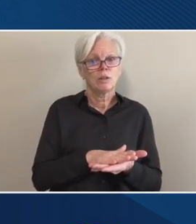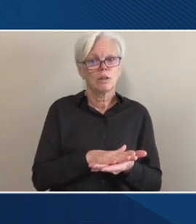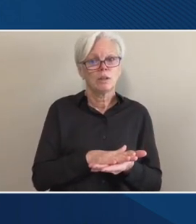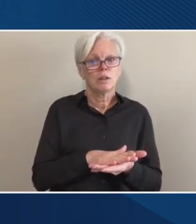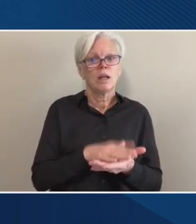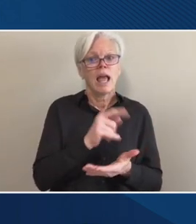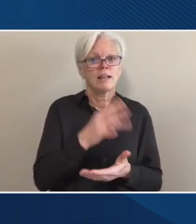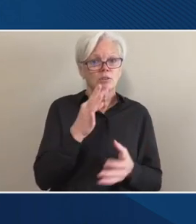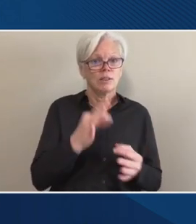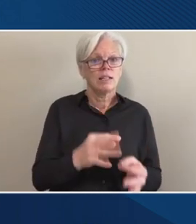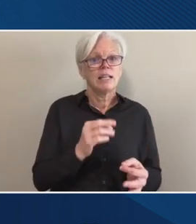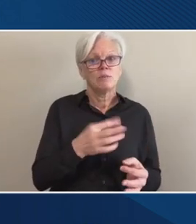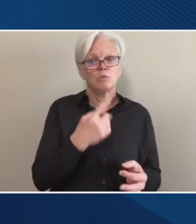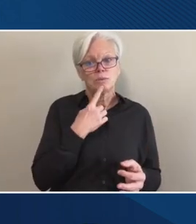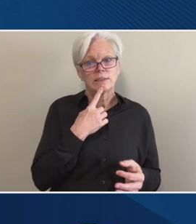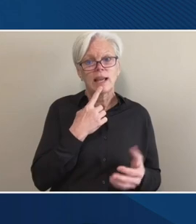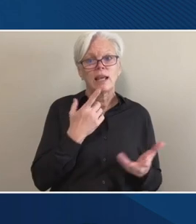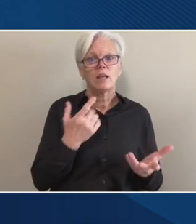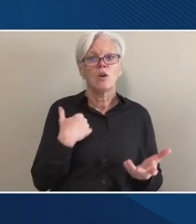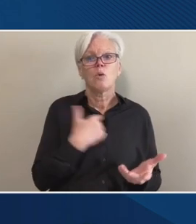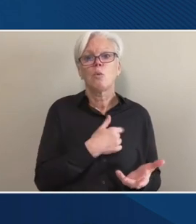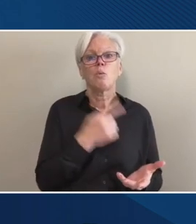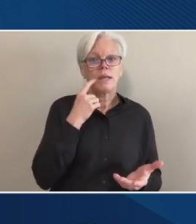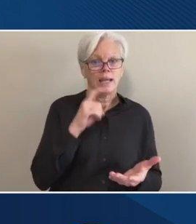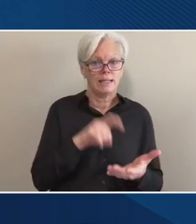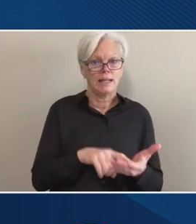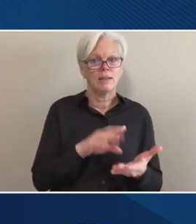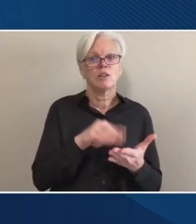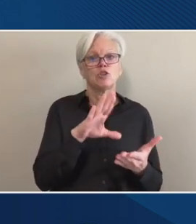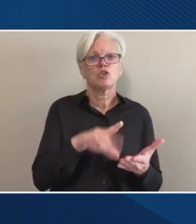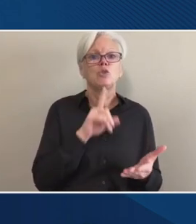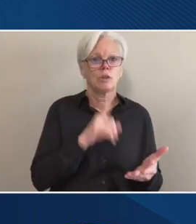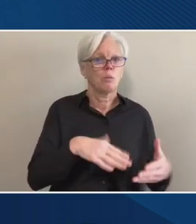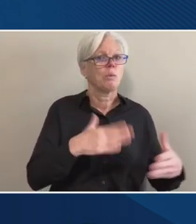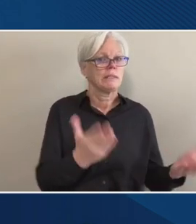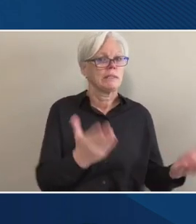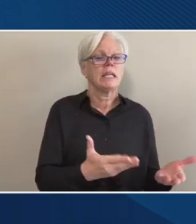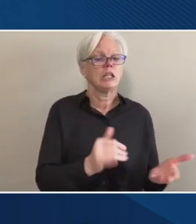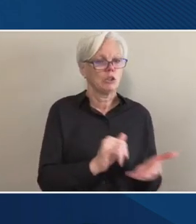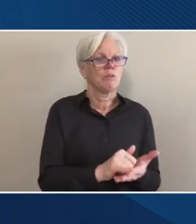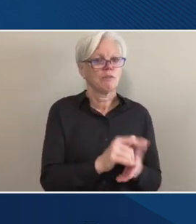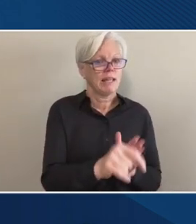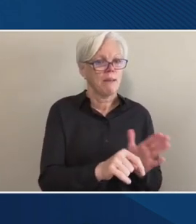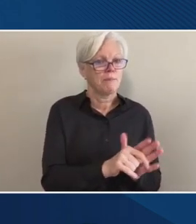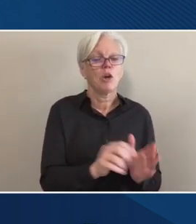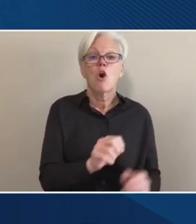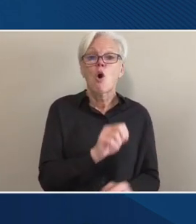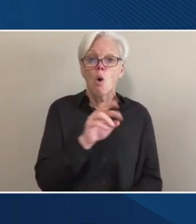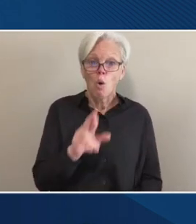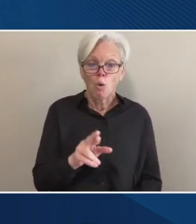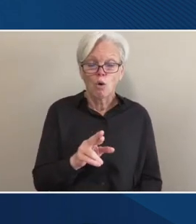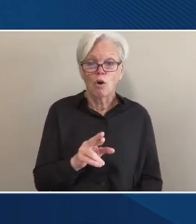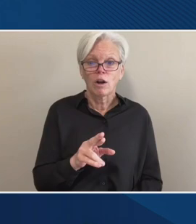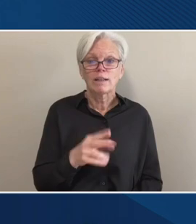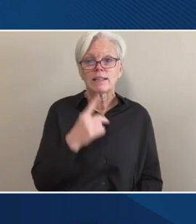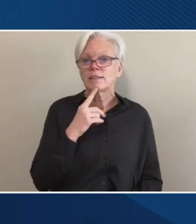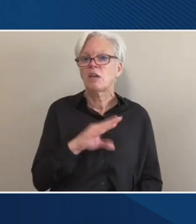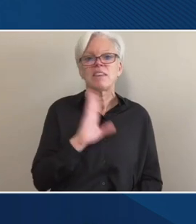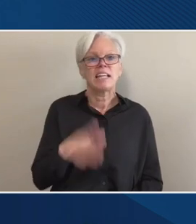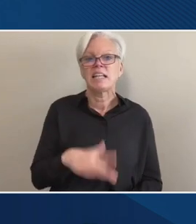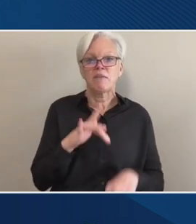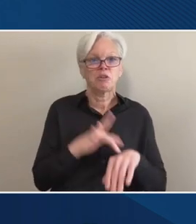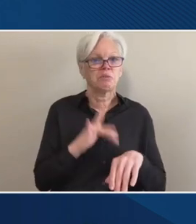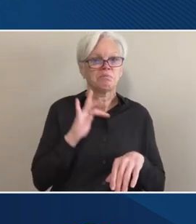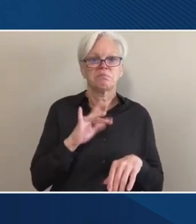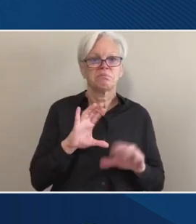to whether to say we're acknowledging that the student was here for this period or where we're saying that they never attended for